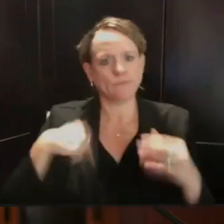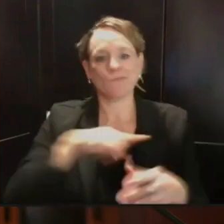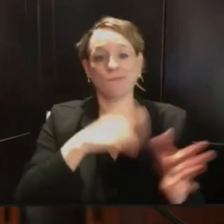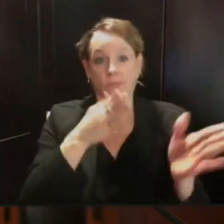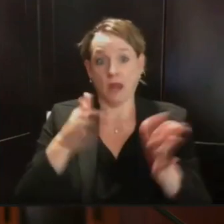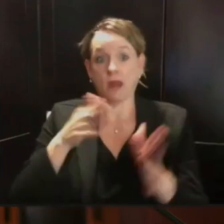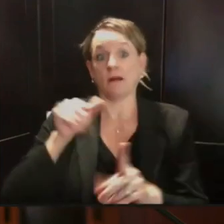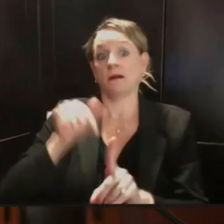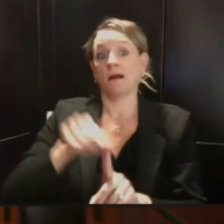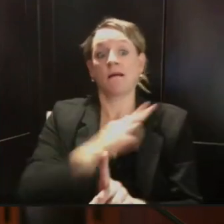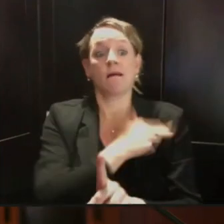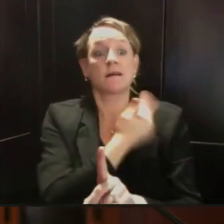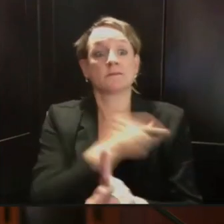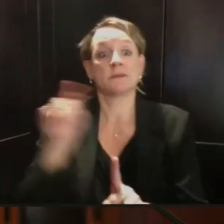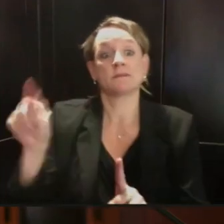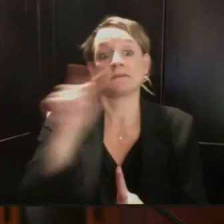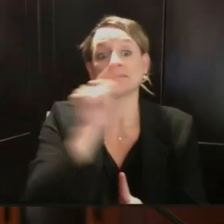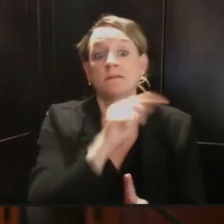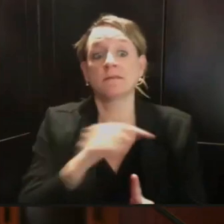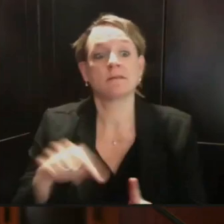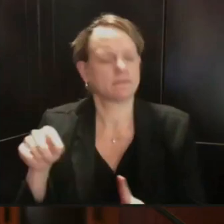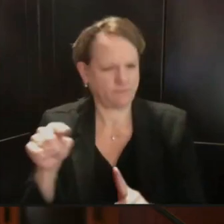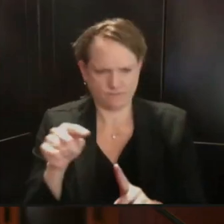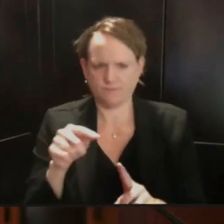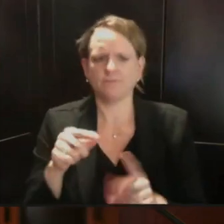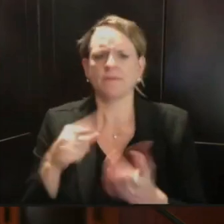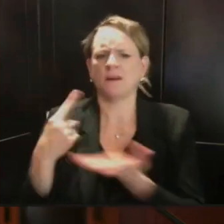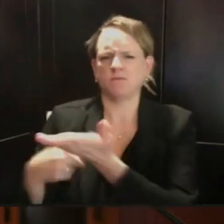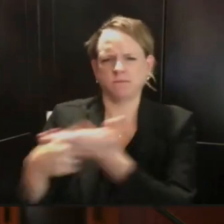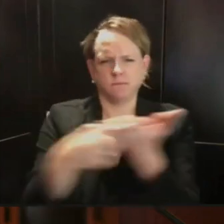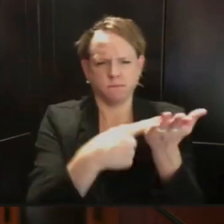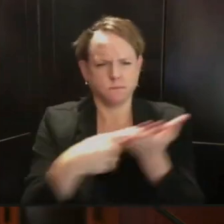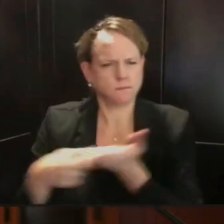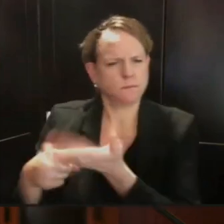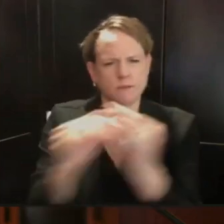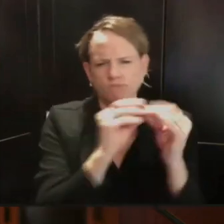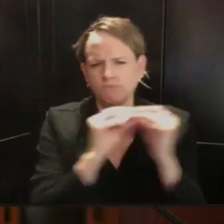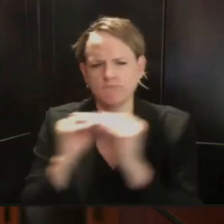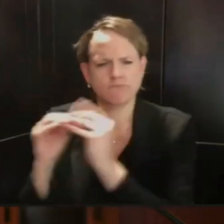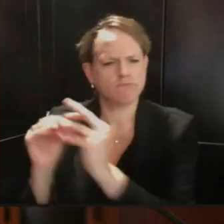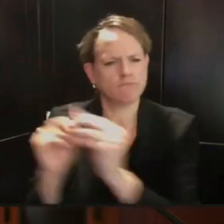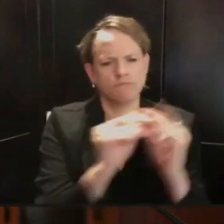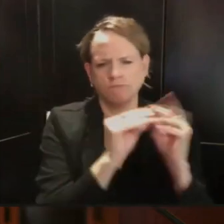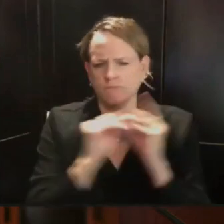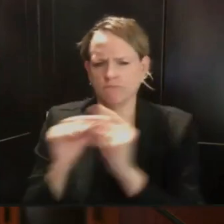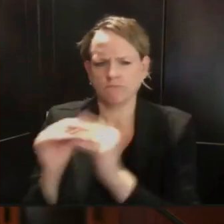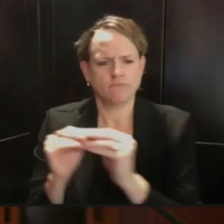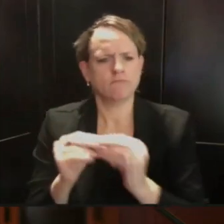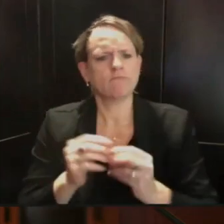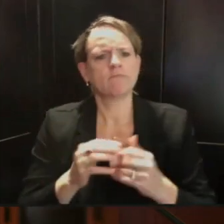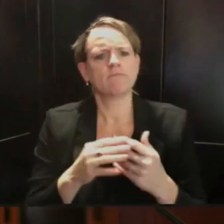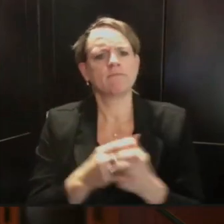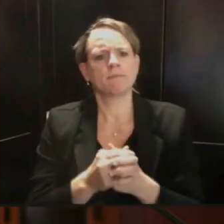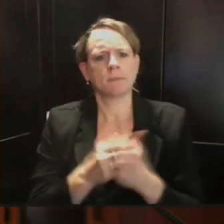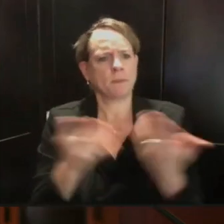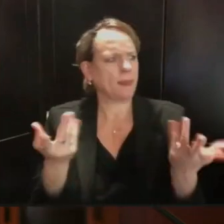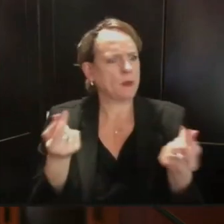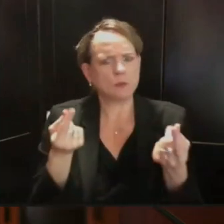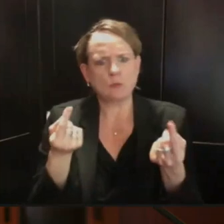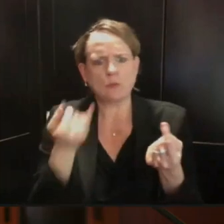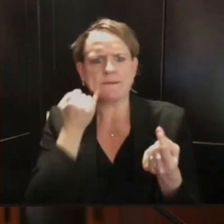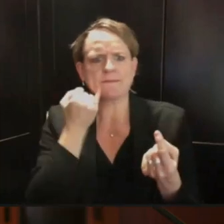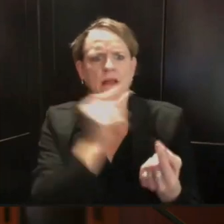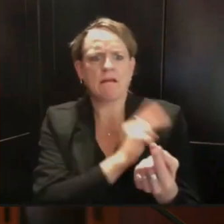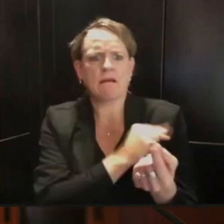thinking about these kind of questions and in anticipation of needing to essentially be backup to each other, right? That's